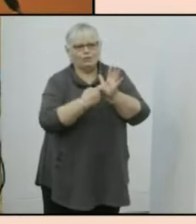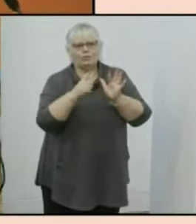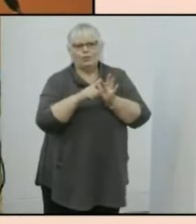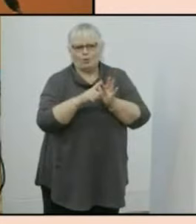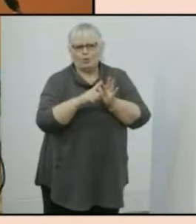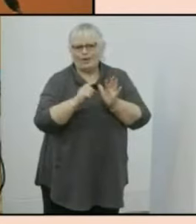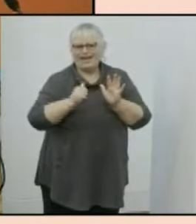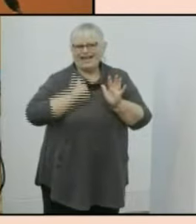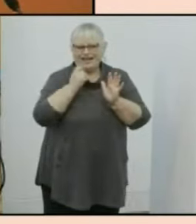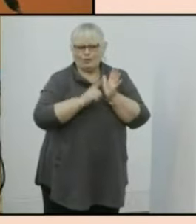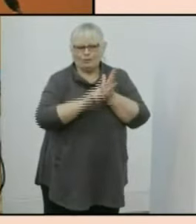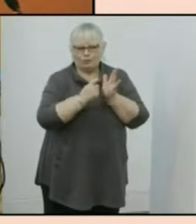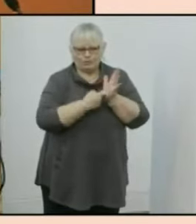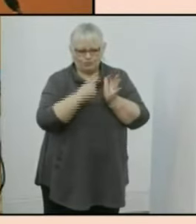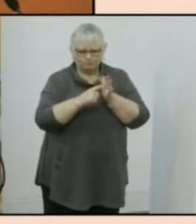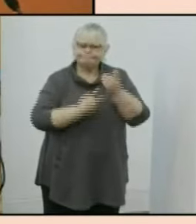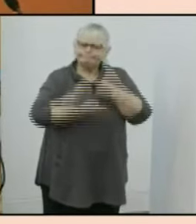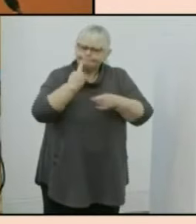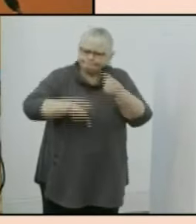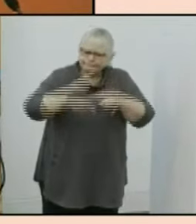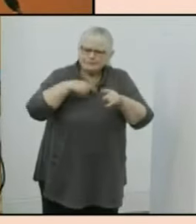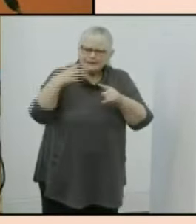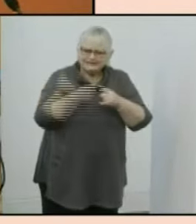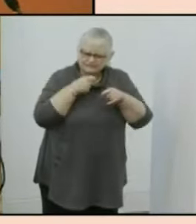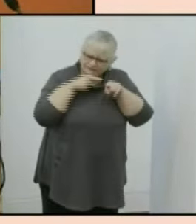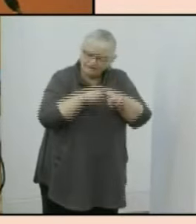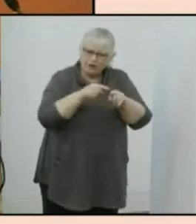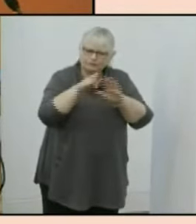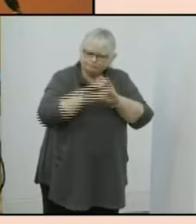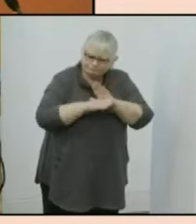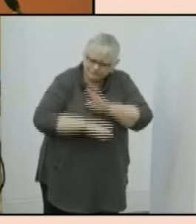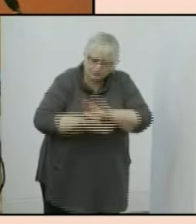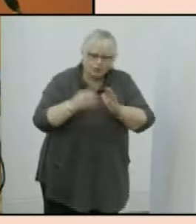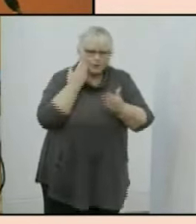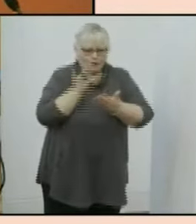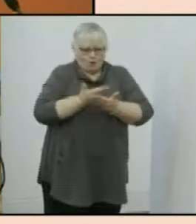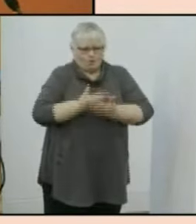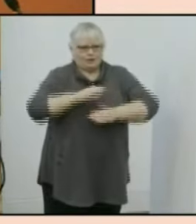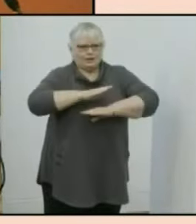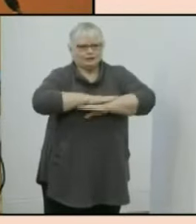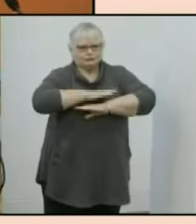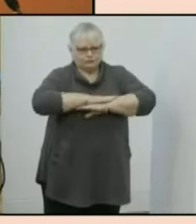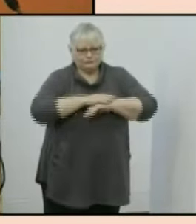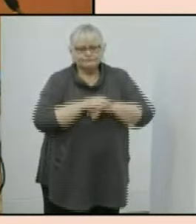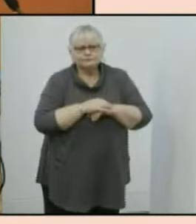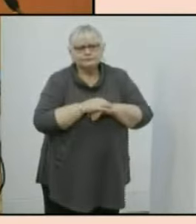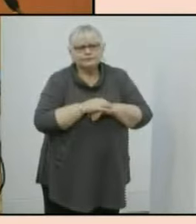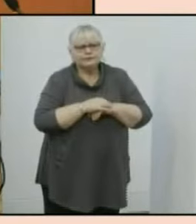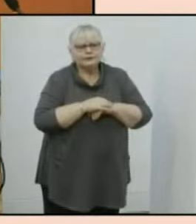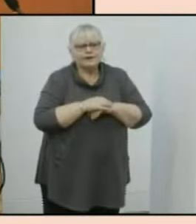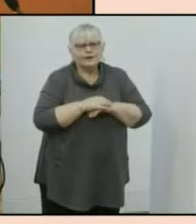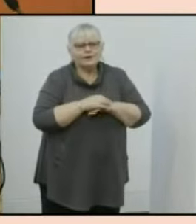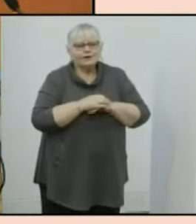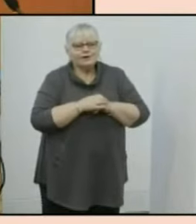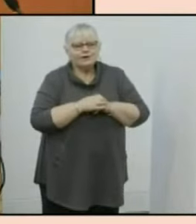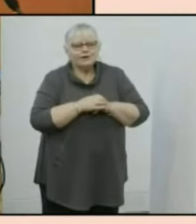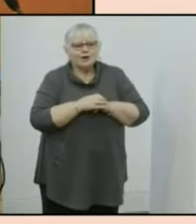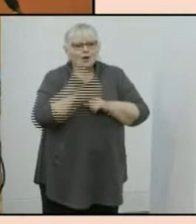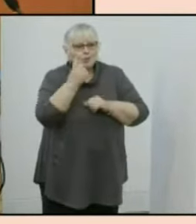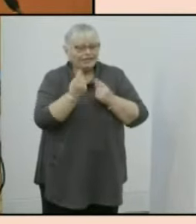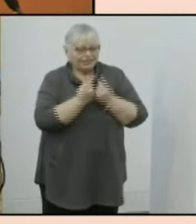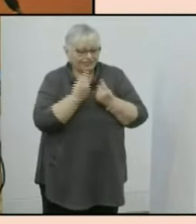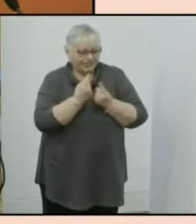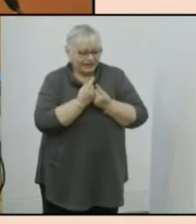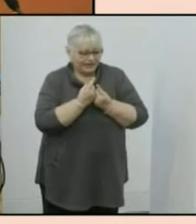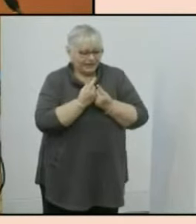now that law tells us as Aboriginal people what we must do while we're on country one of those things that uh you